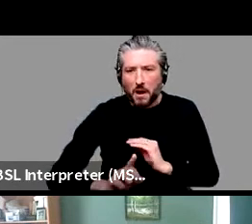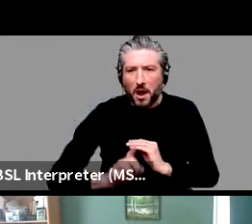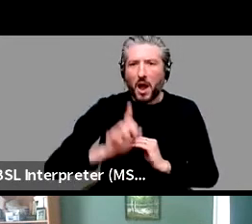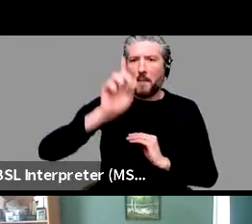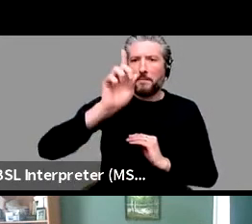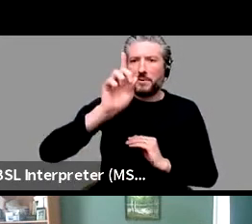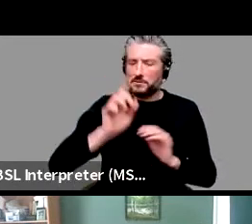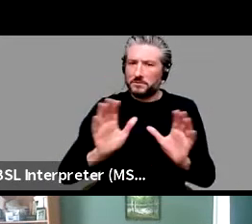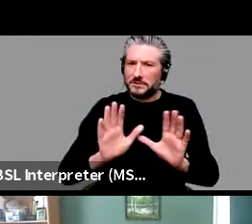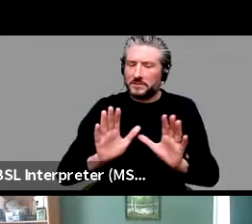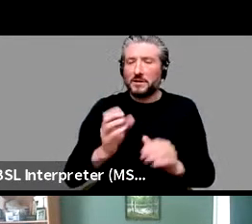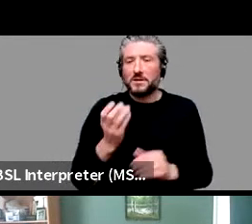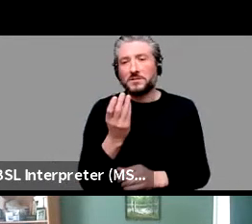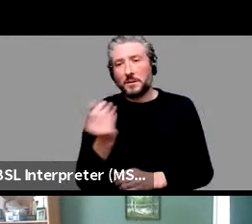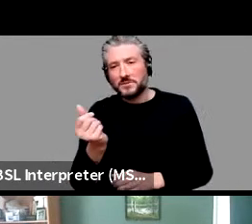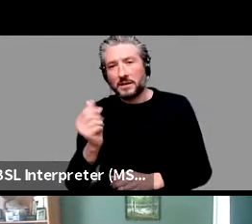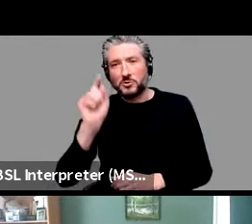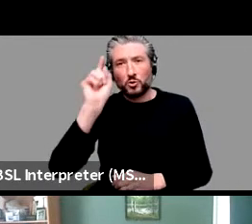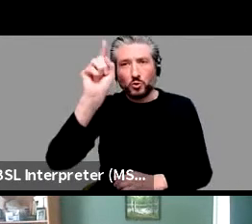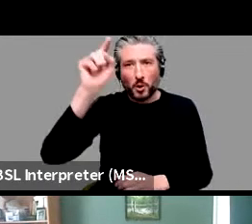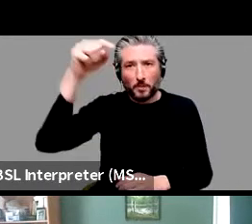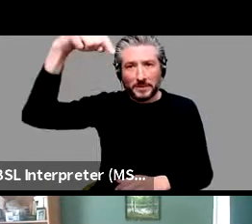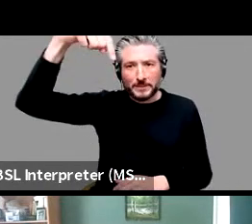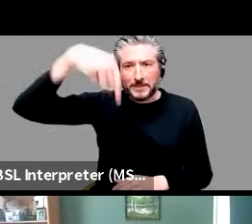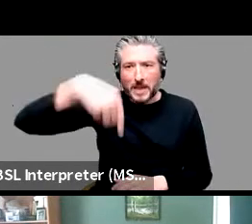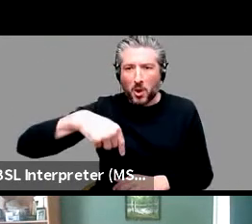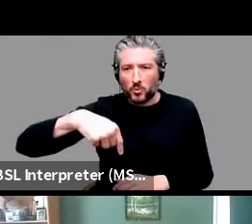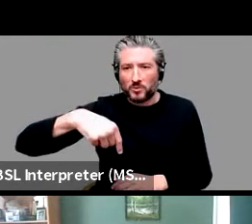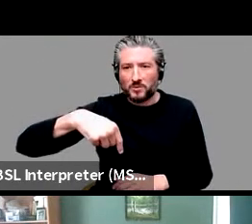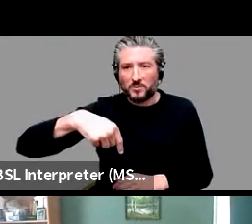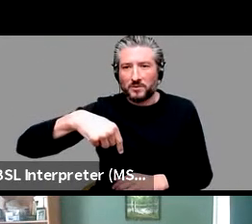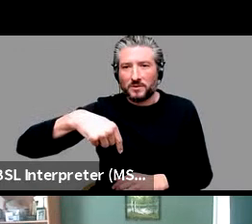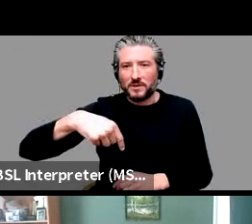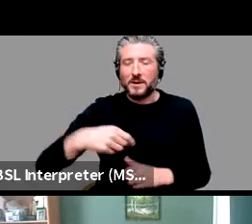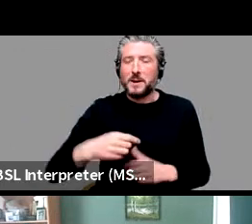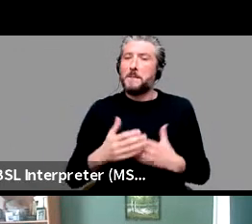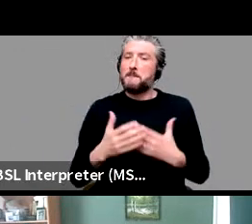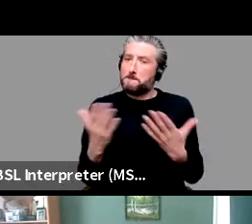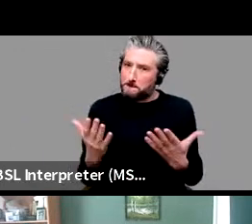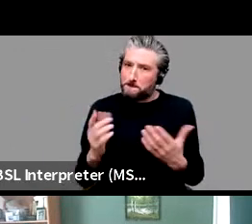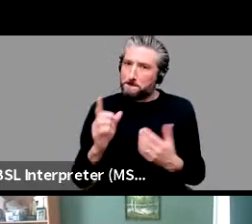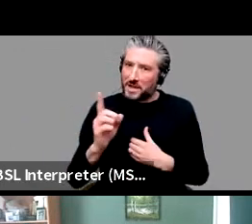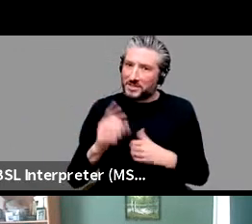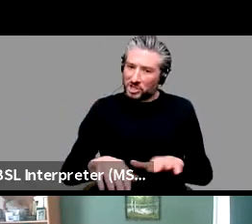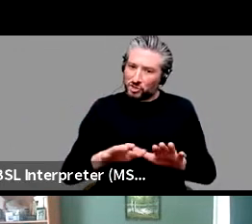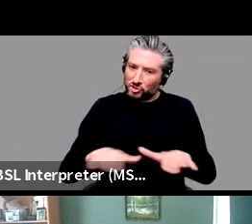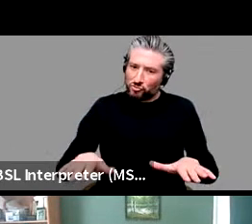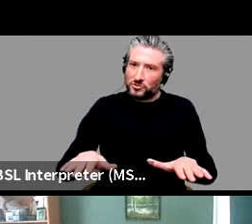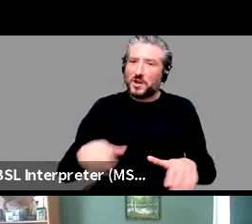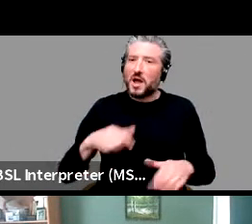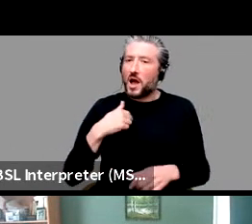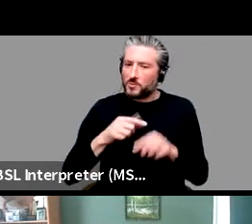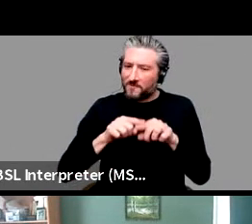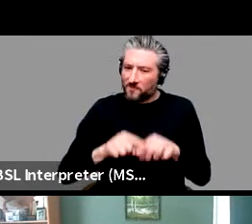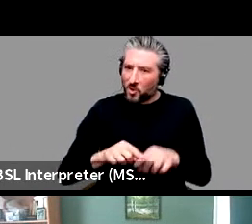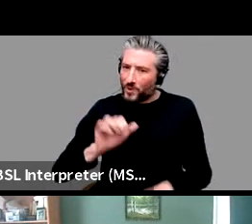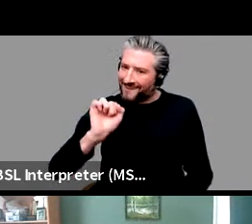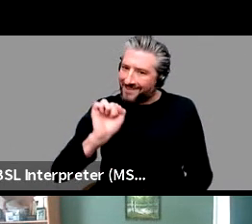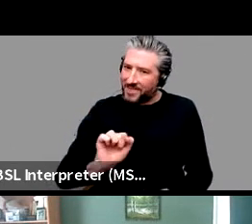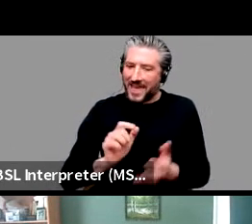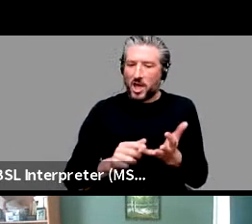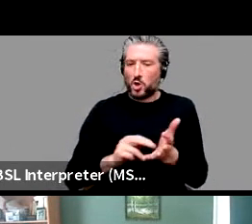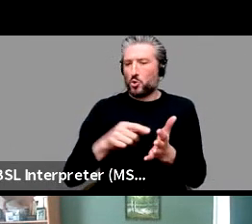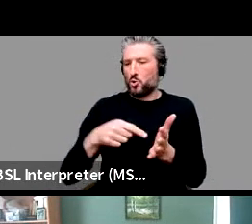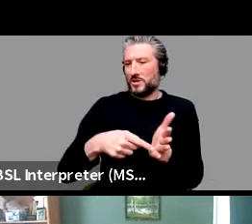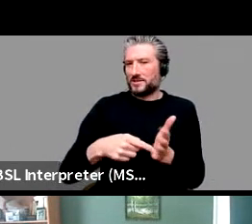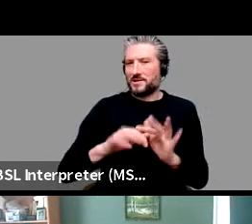not necessarily analyzed as a phrase, but that's the unit that kids learn and use. Uh, thank you. And